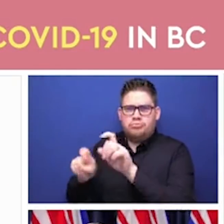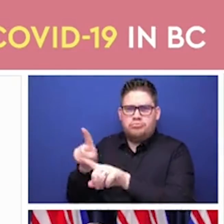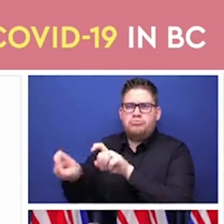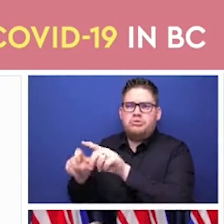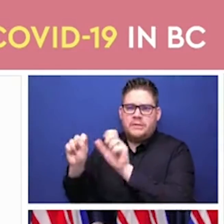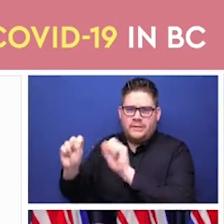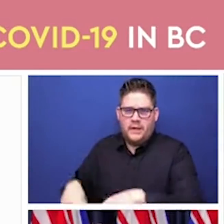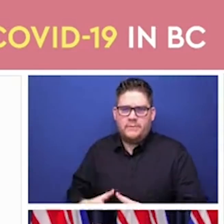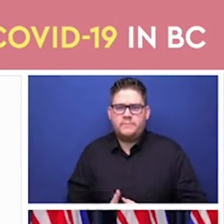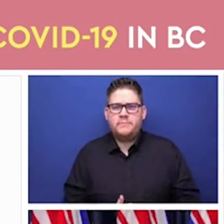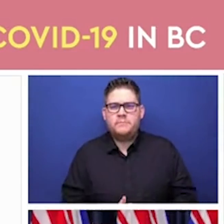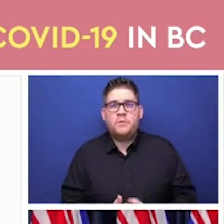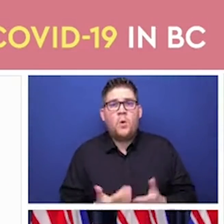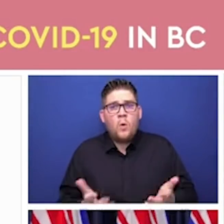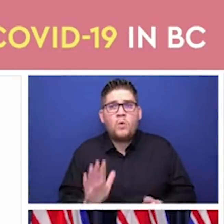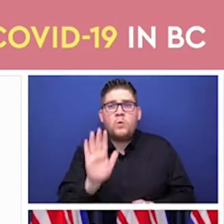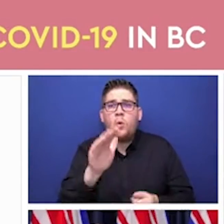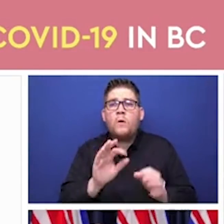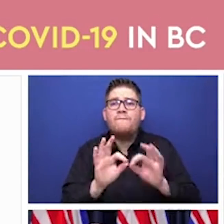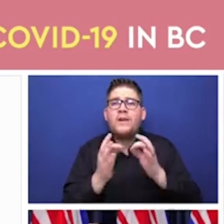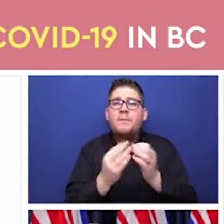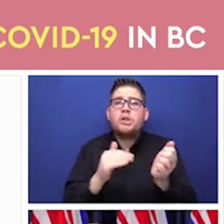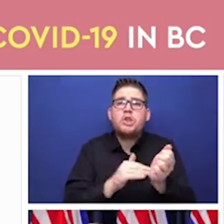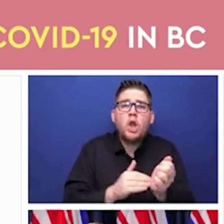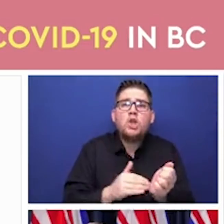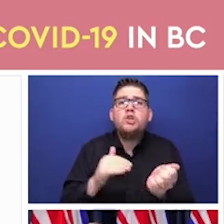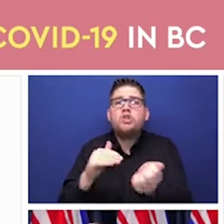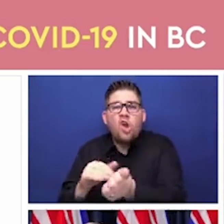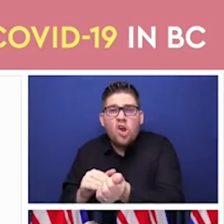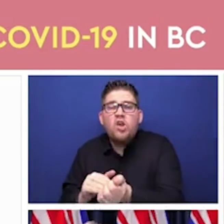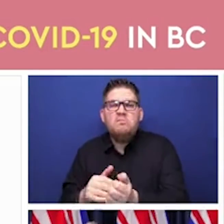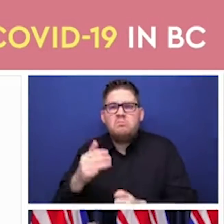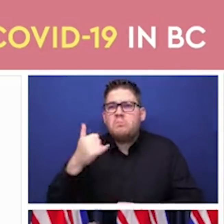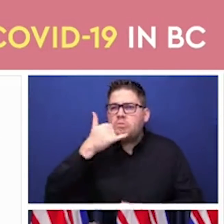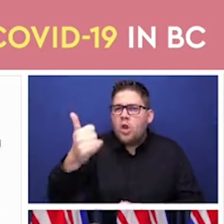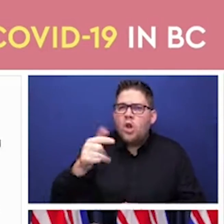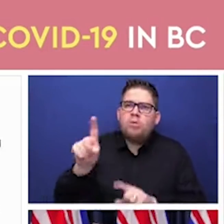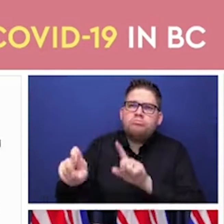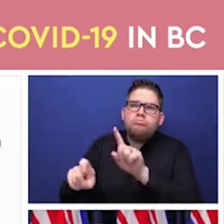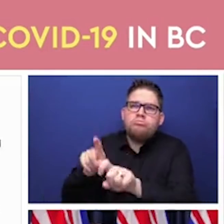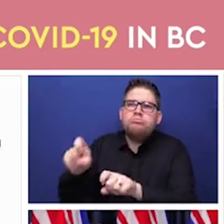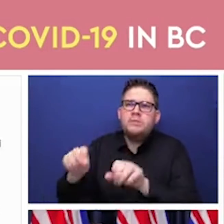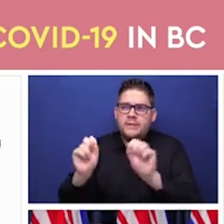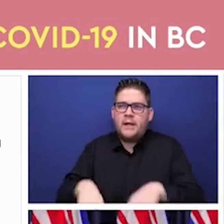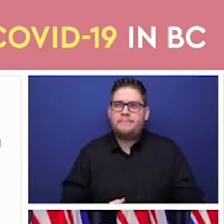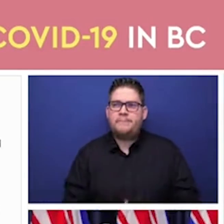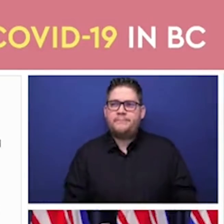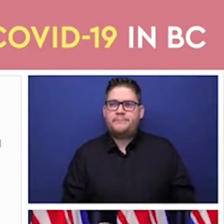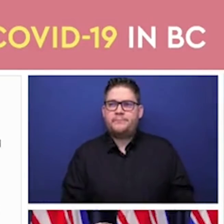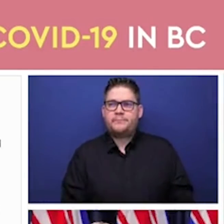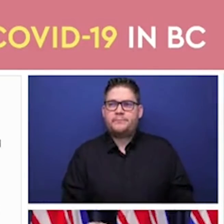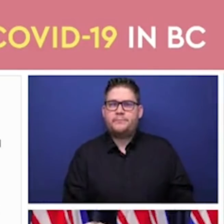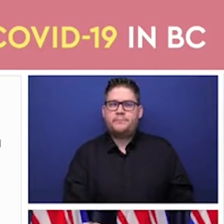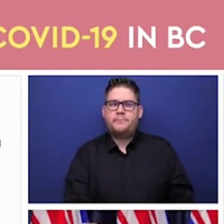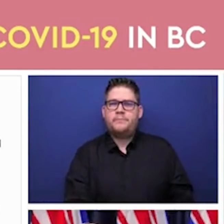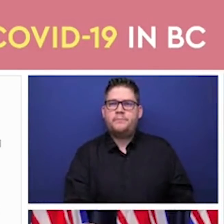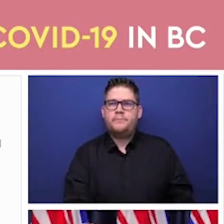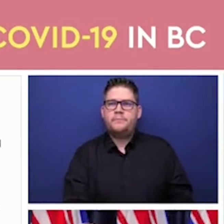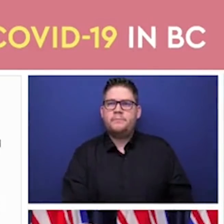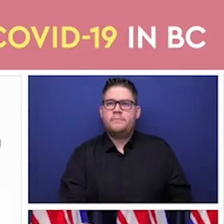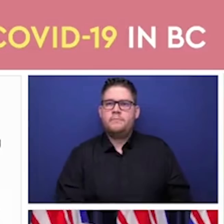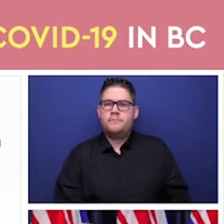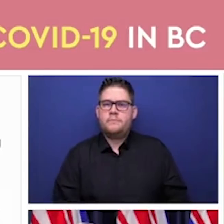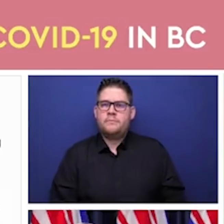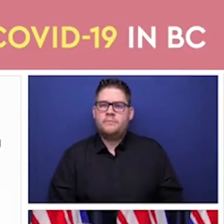three and phase four. Which as we look ahead to the rest of our population, we know it's going to to